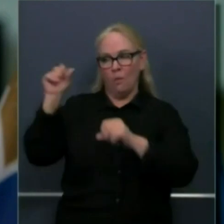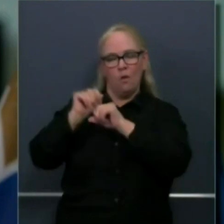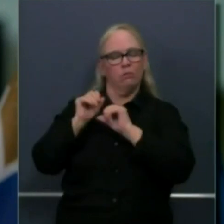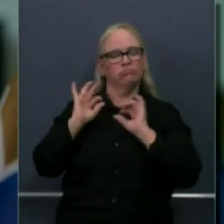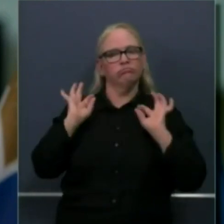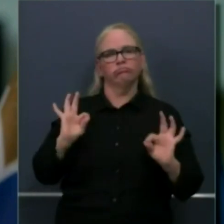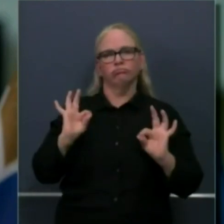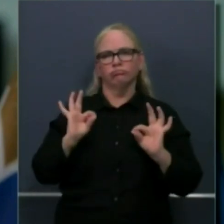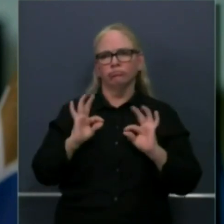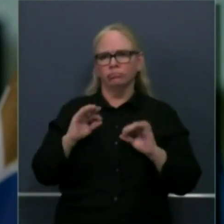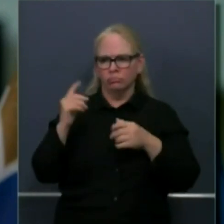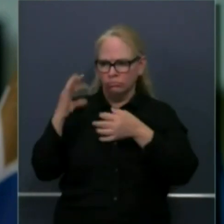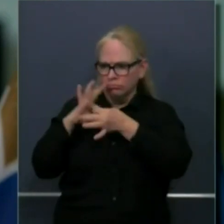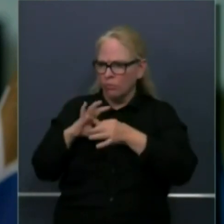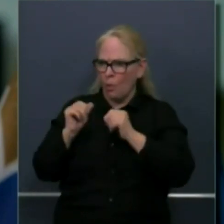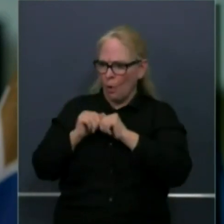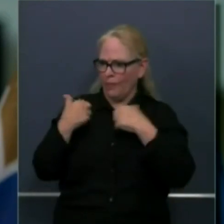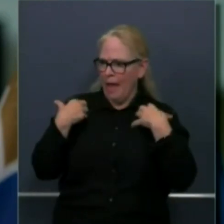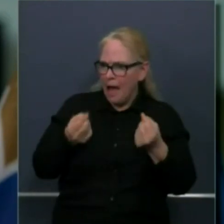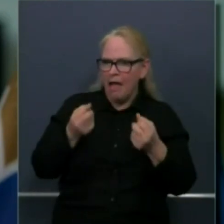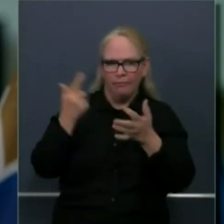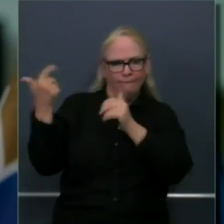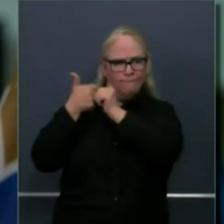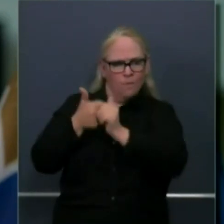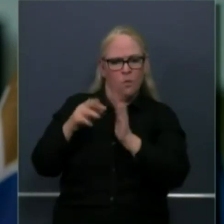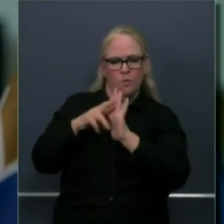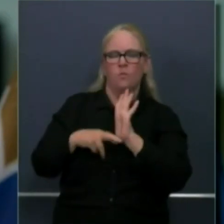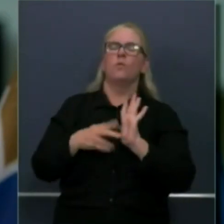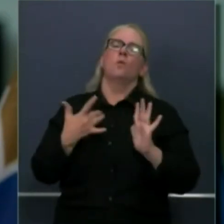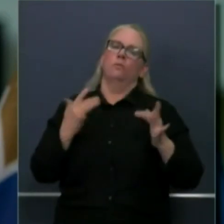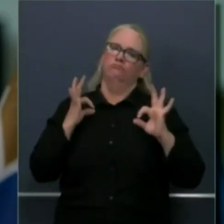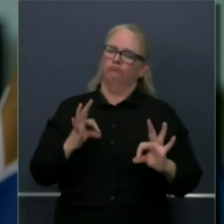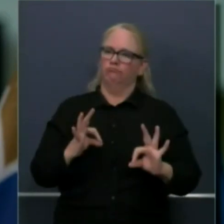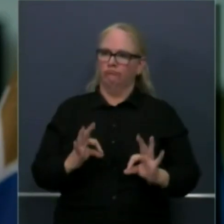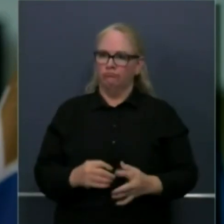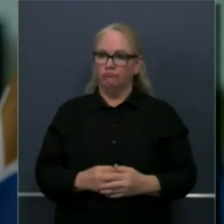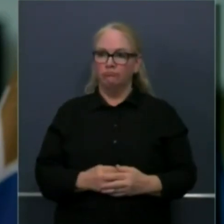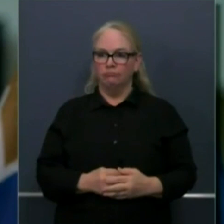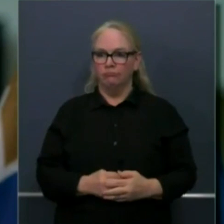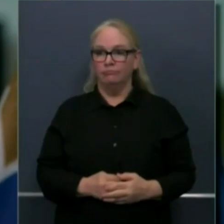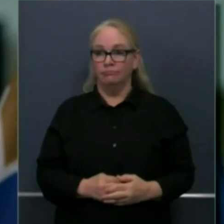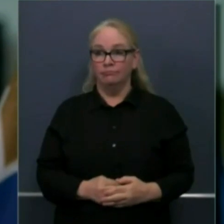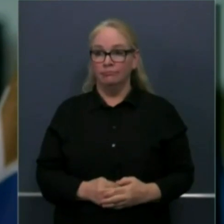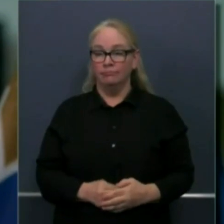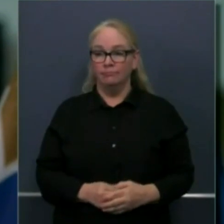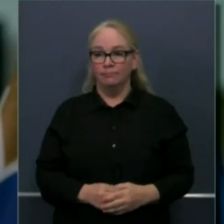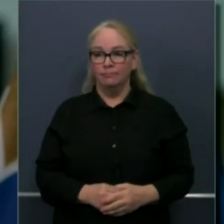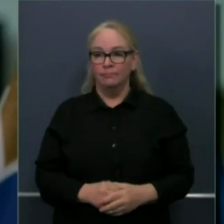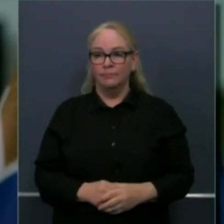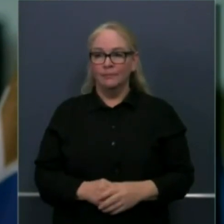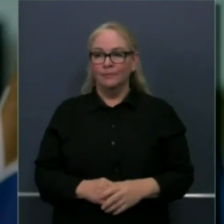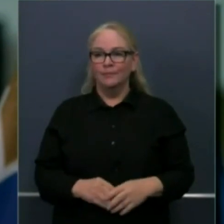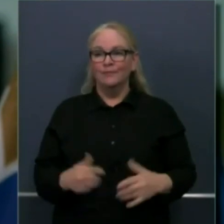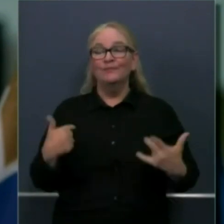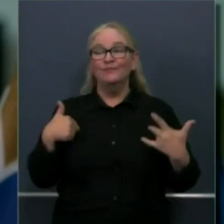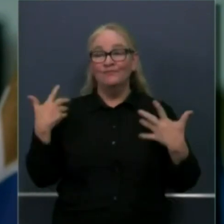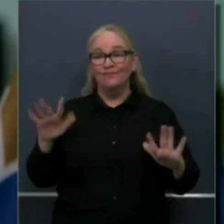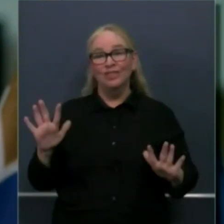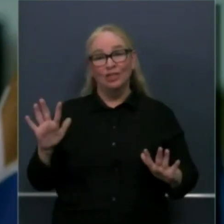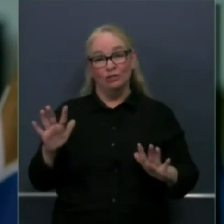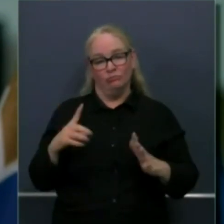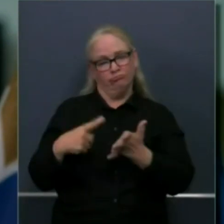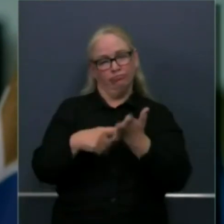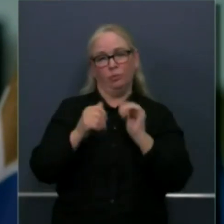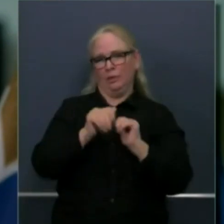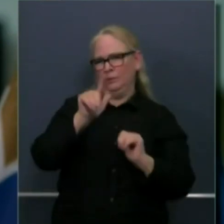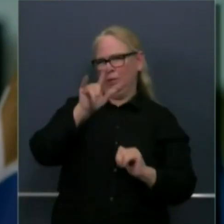i should note that we have been in contact with 27 counties in total for we're having